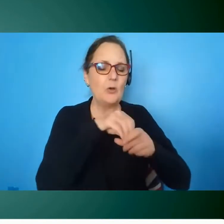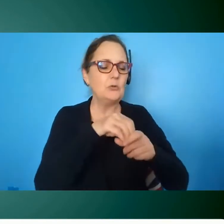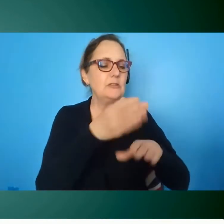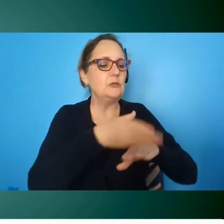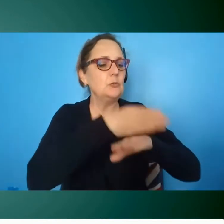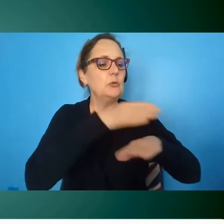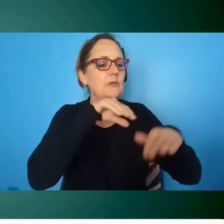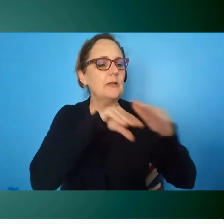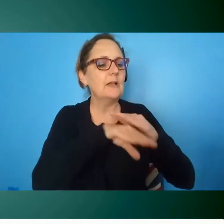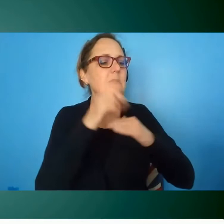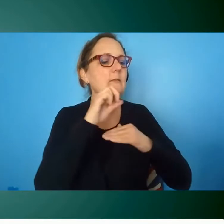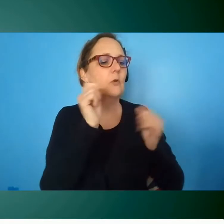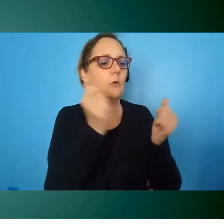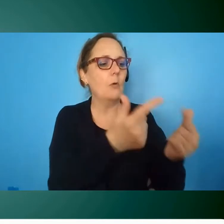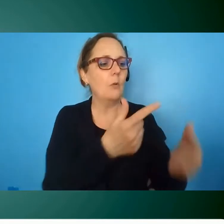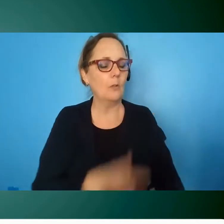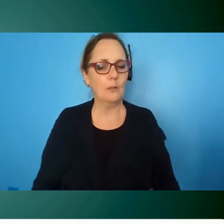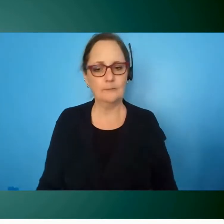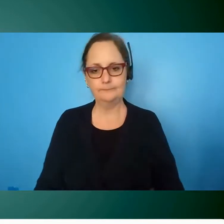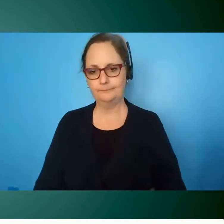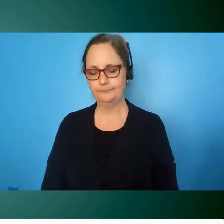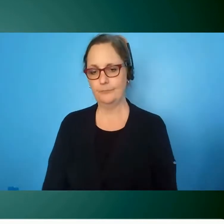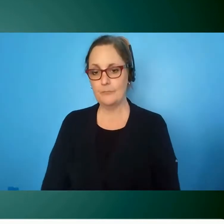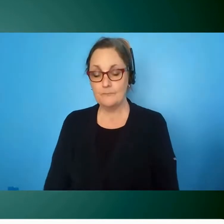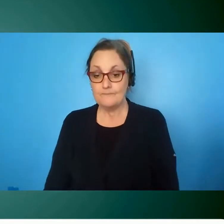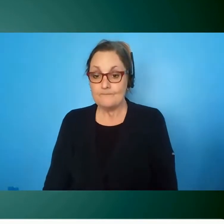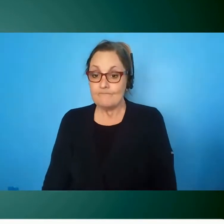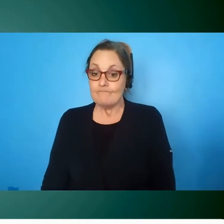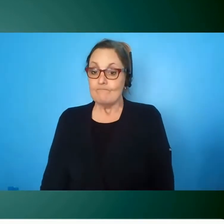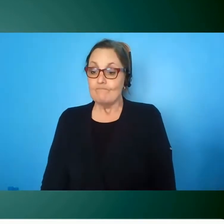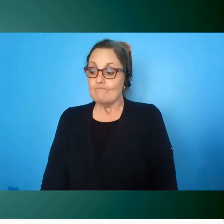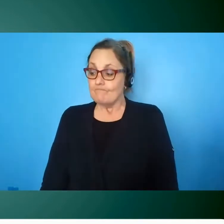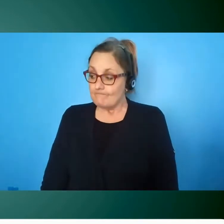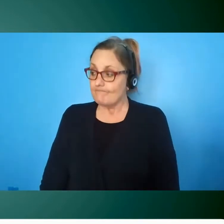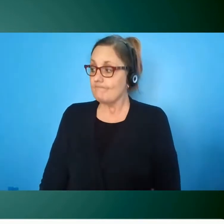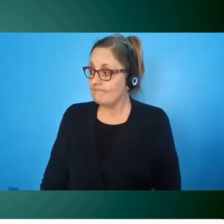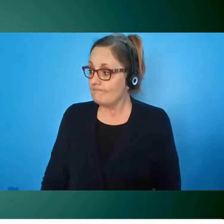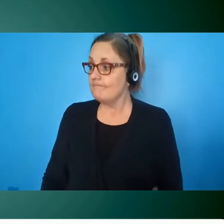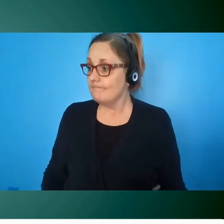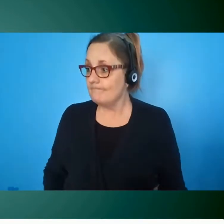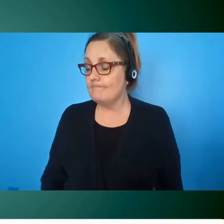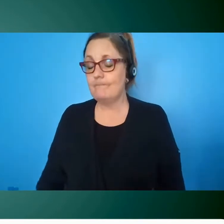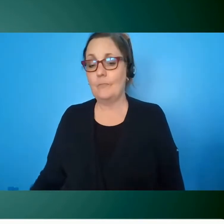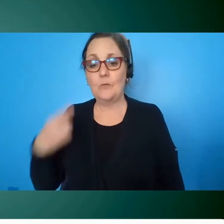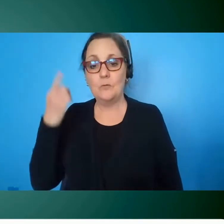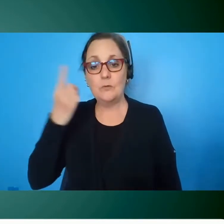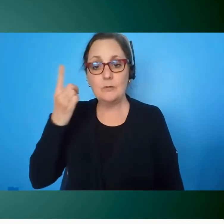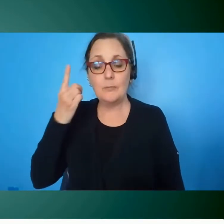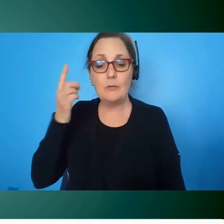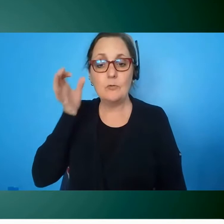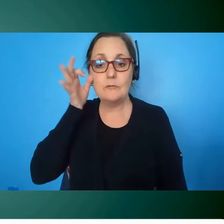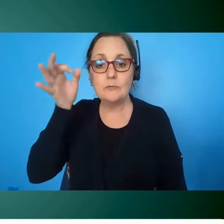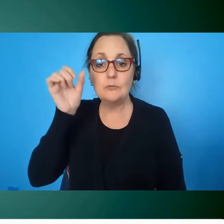for all you know i i do think that as we look at the future of accessibility